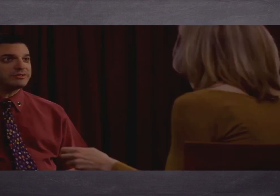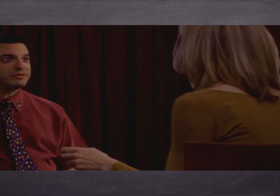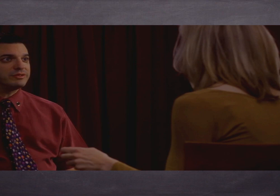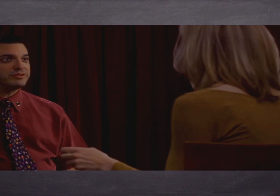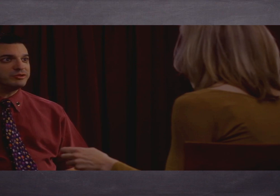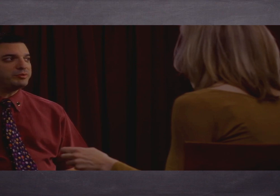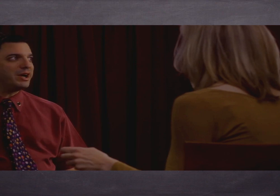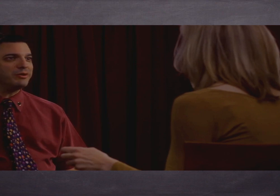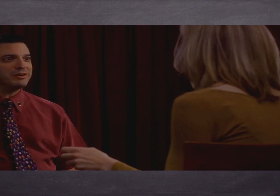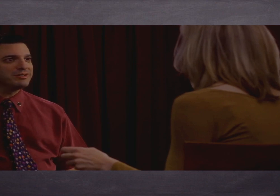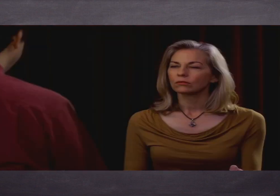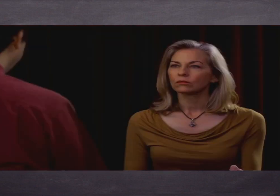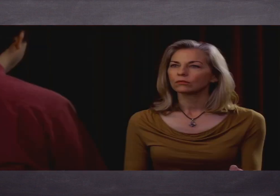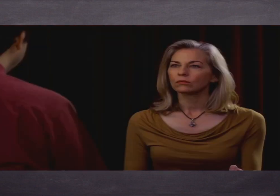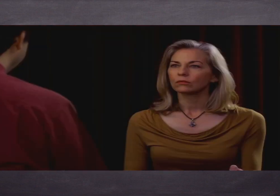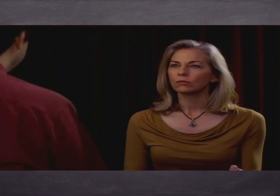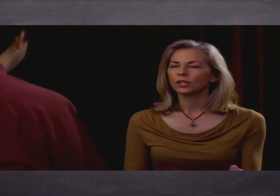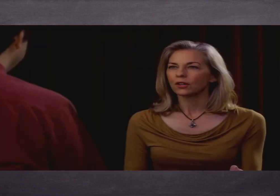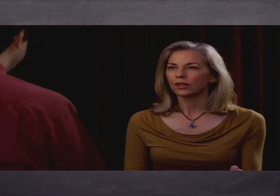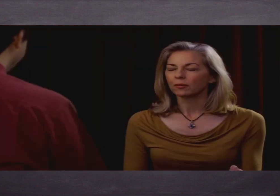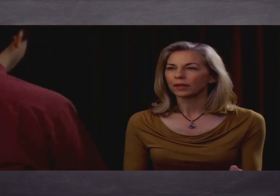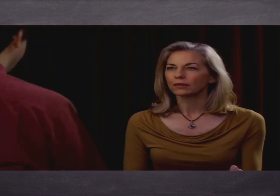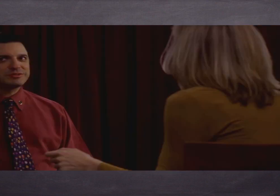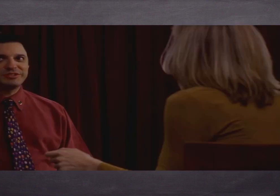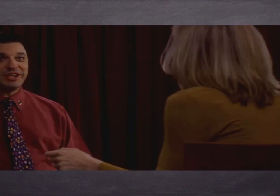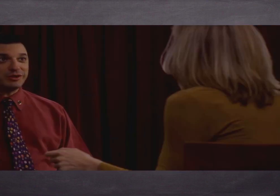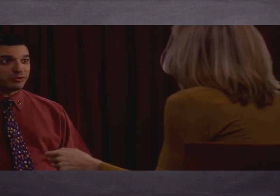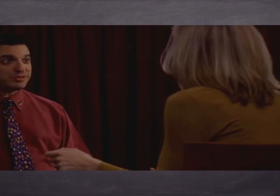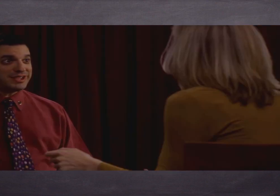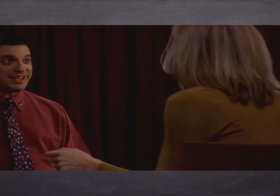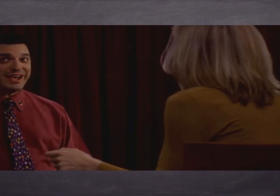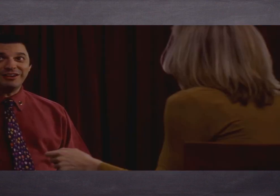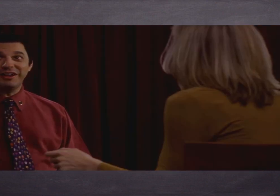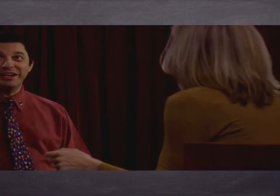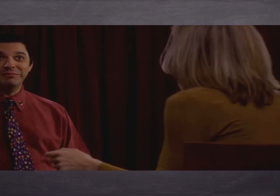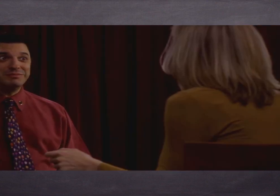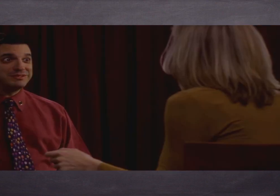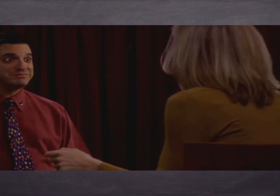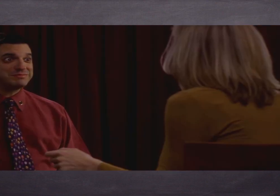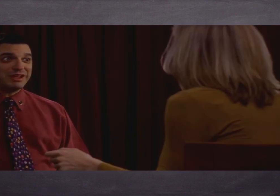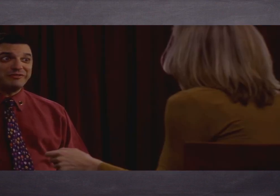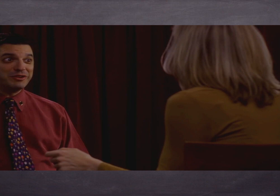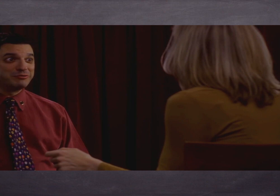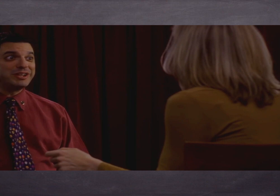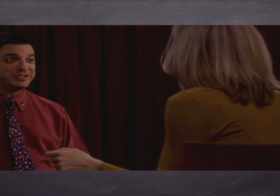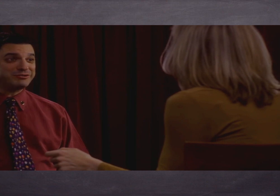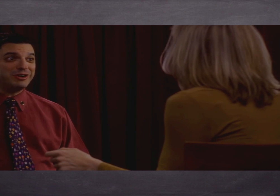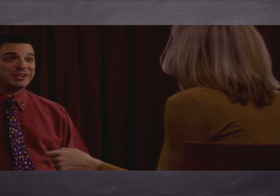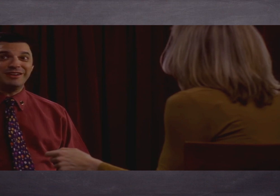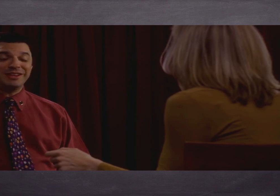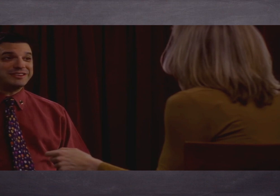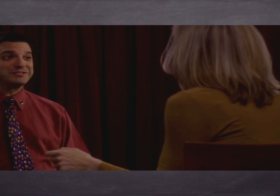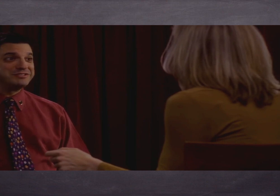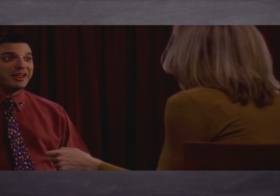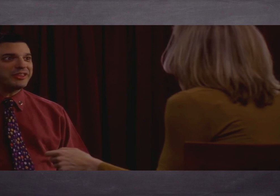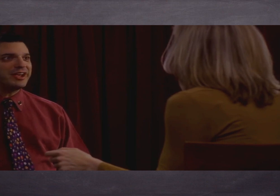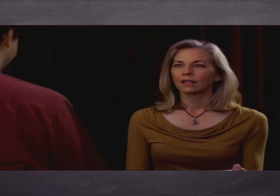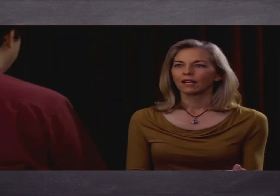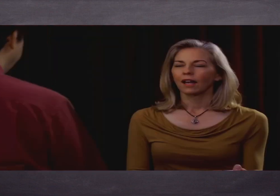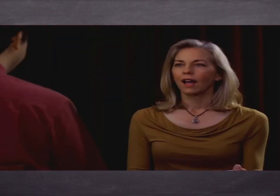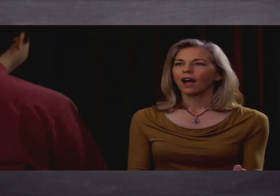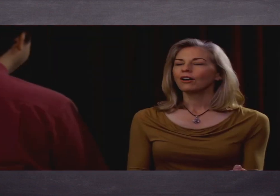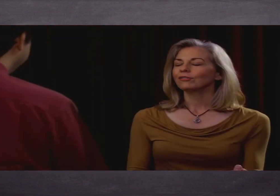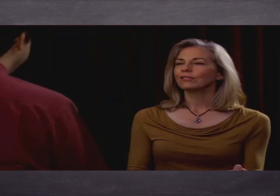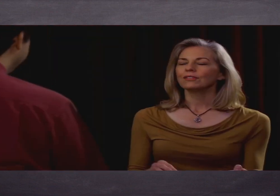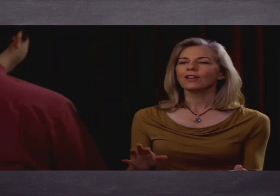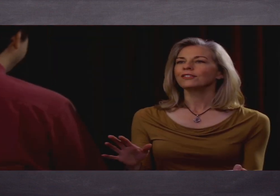The gift. The superpower. It's great. What are you talking about? Seeing it work like that on him, I feel really strong now, like there's nothing I